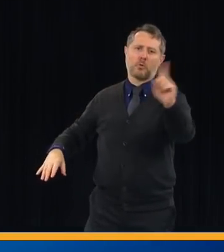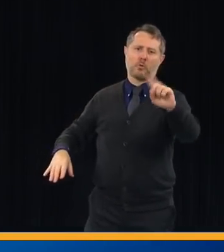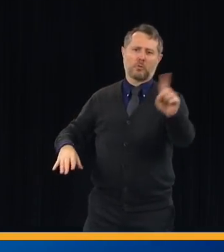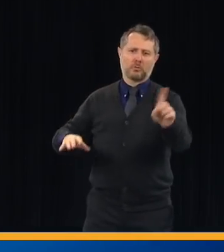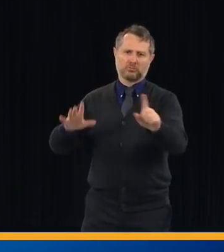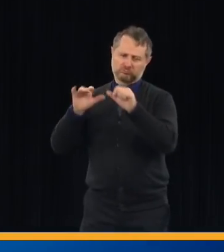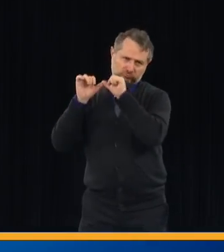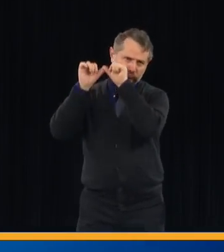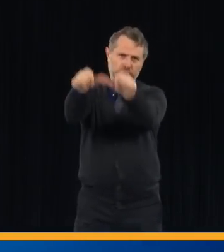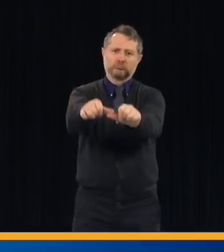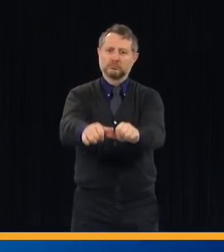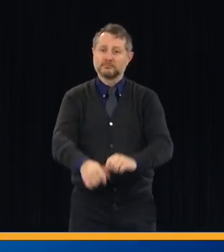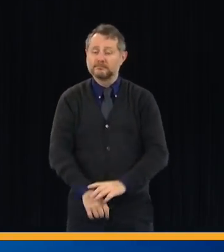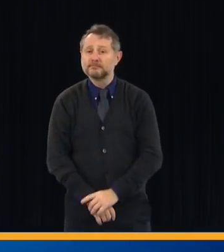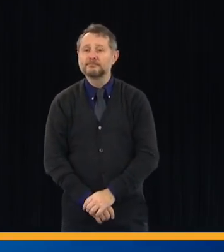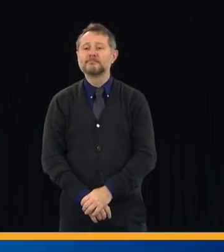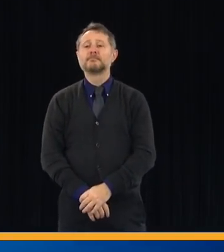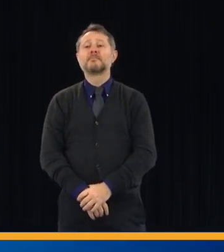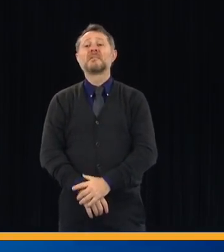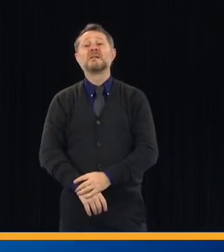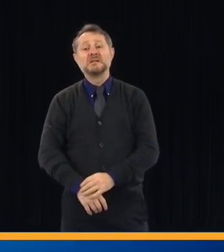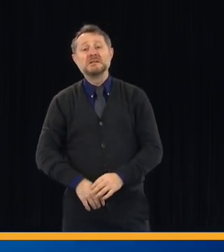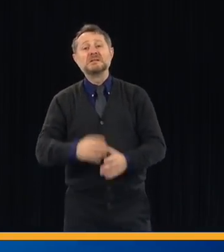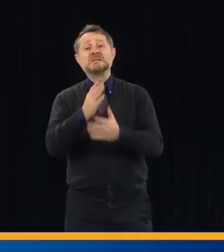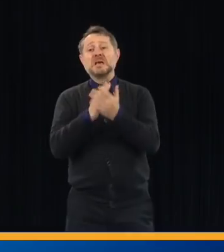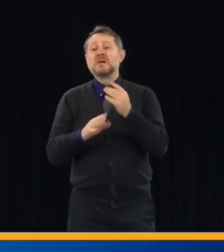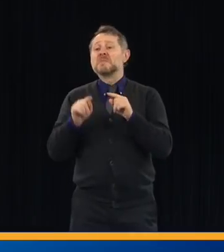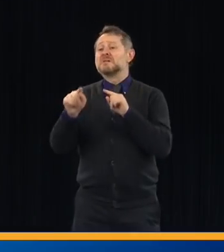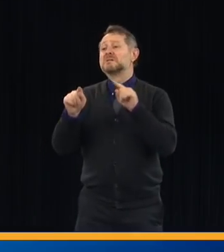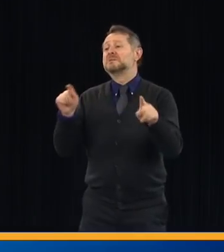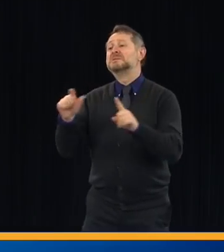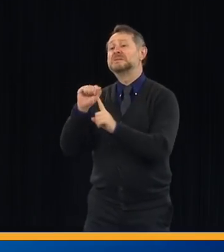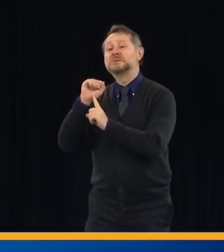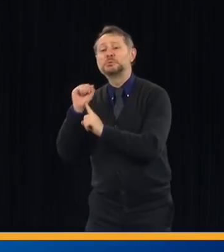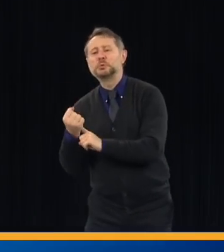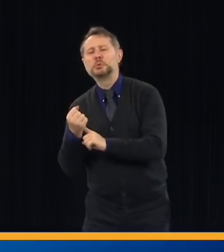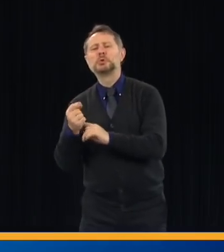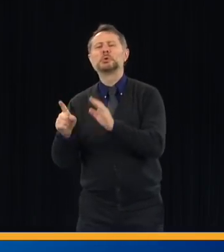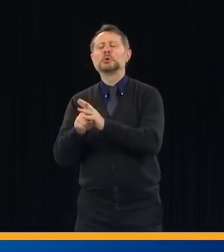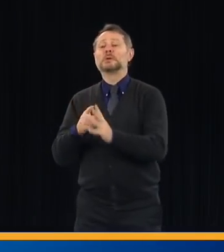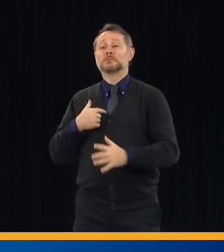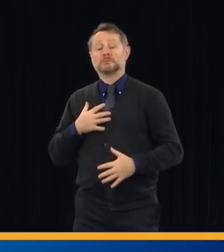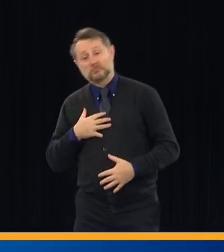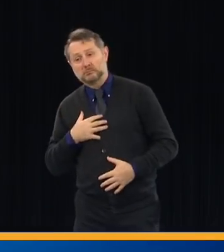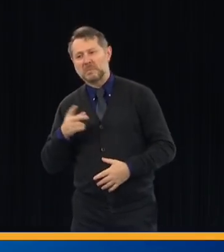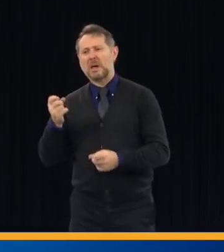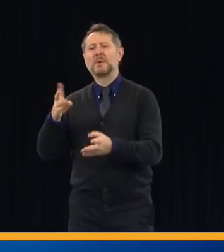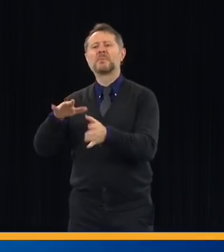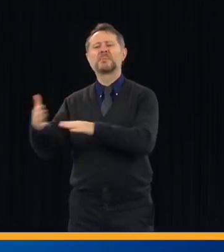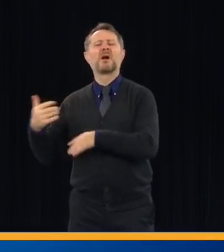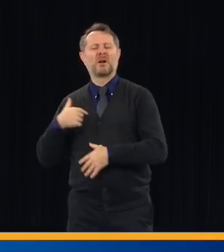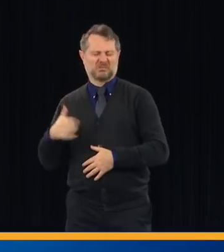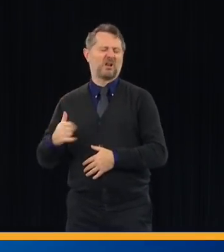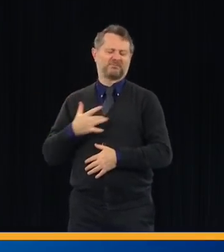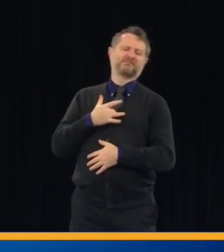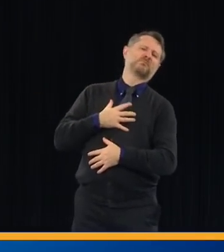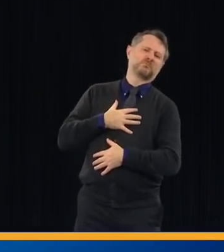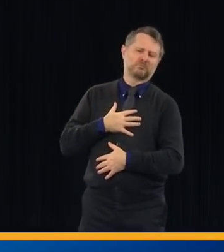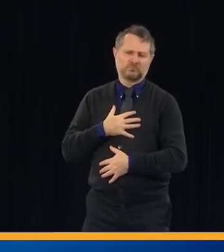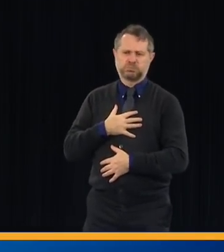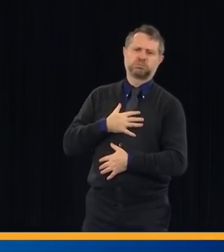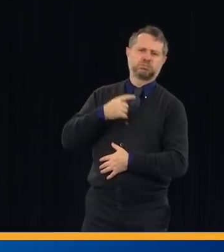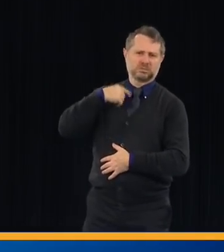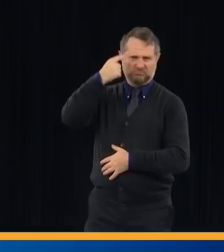were really dark periods. Looking at that number of deaths is a